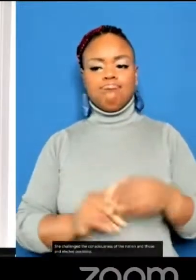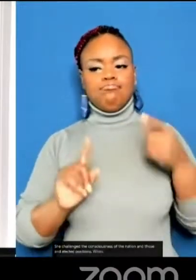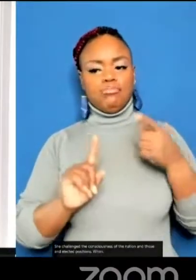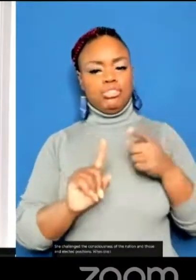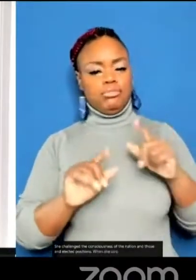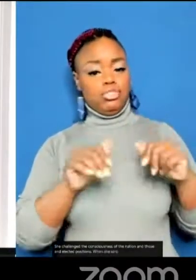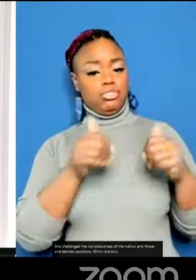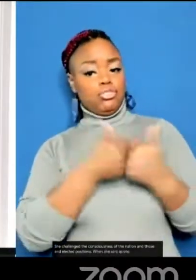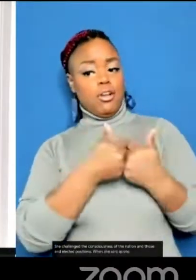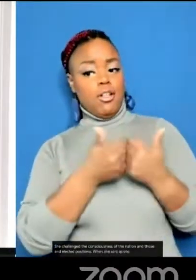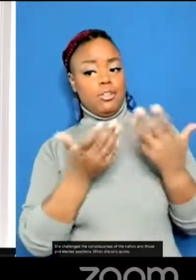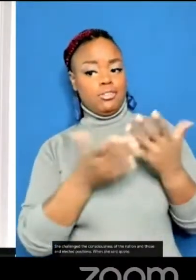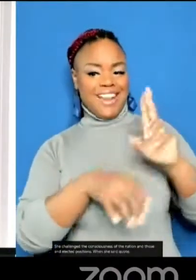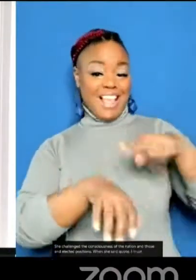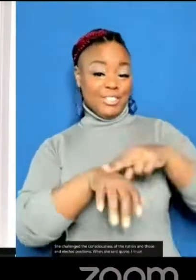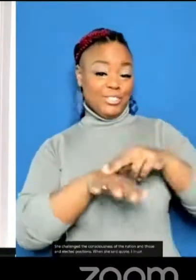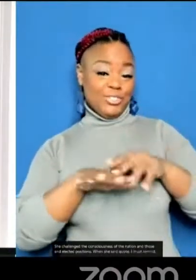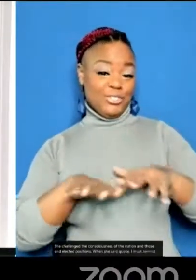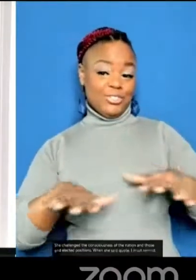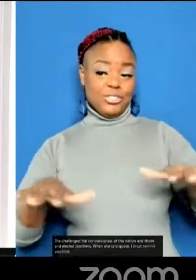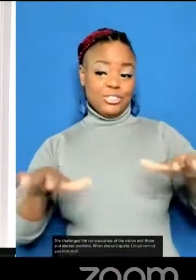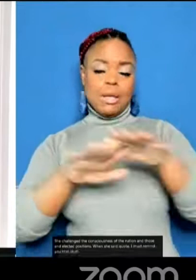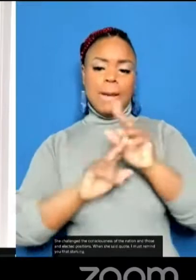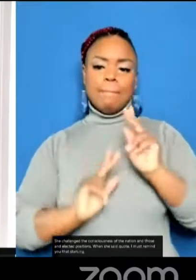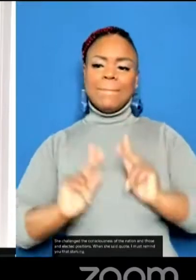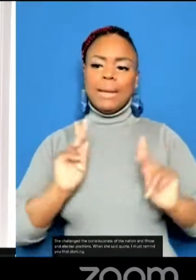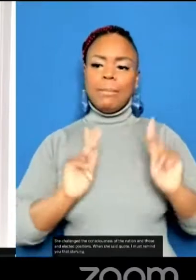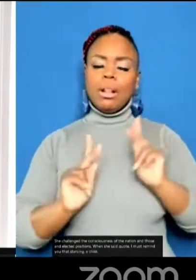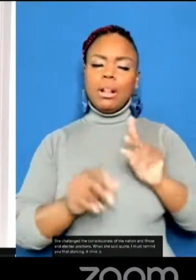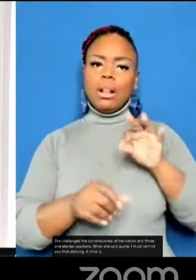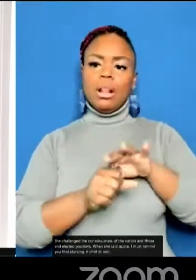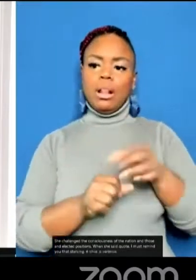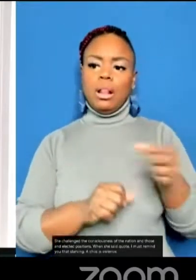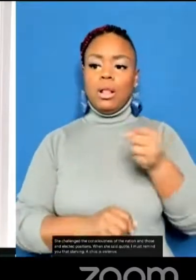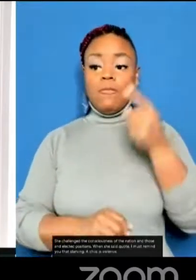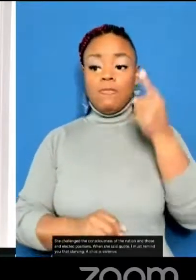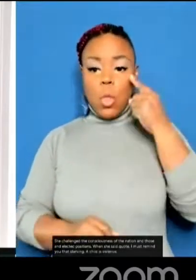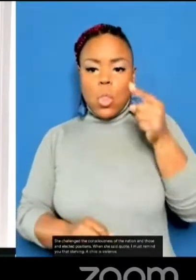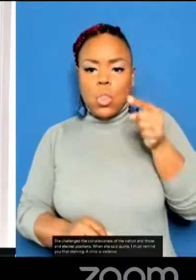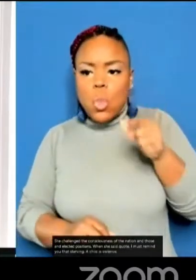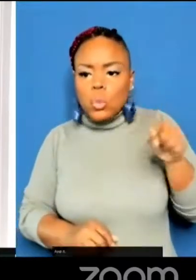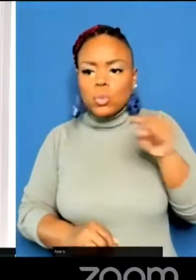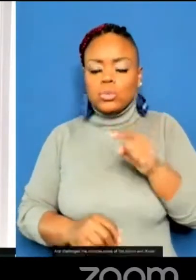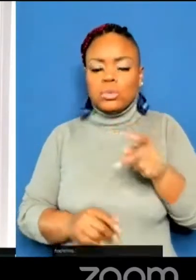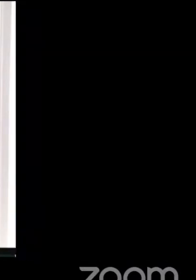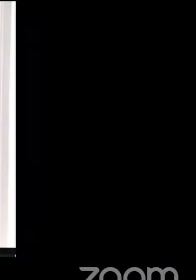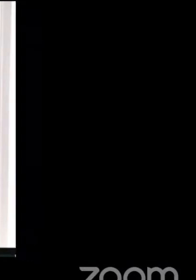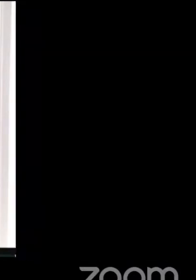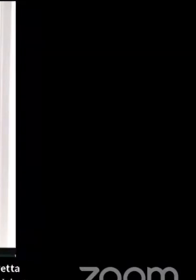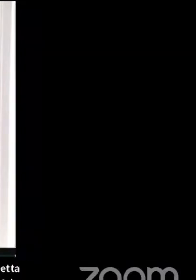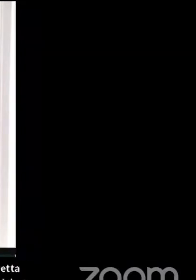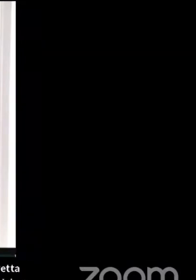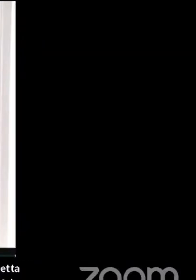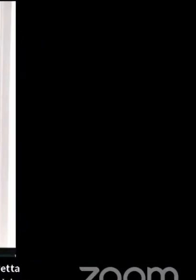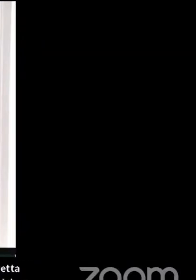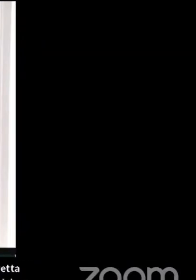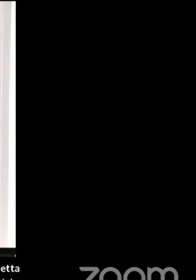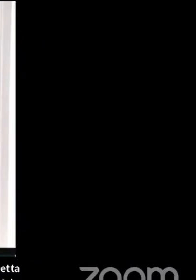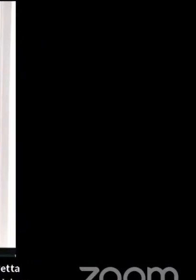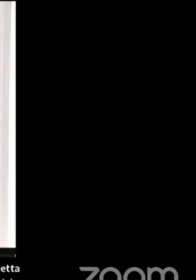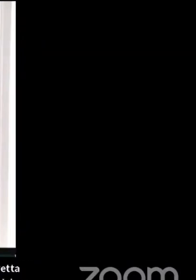said, quote, I must remind you that starving a child is violence. Neglecting school children is violence.